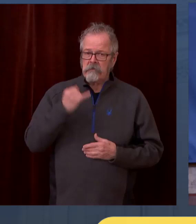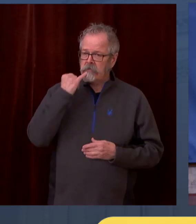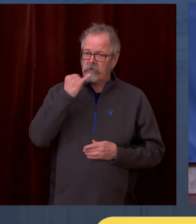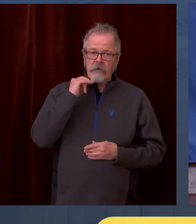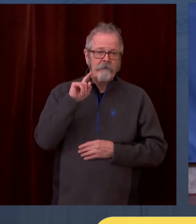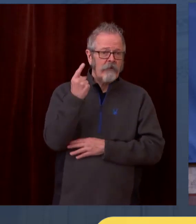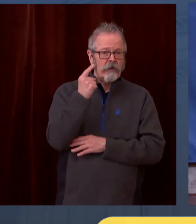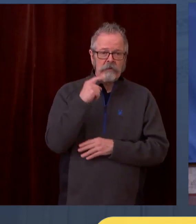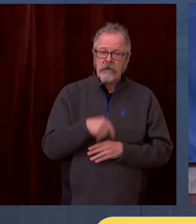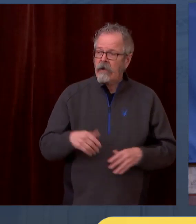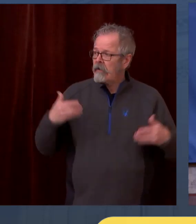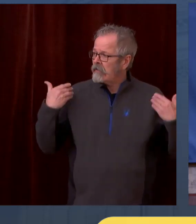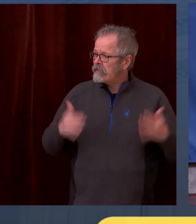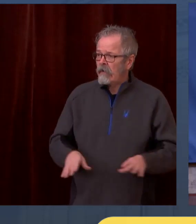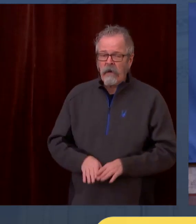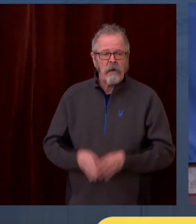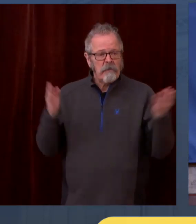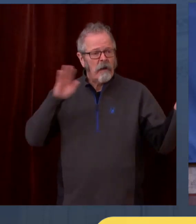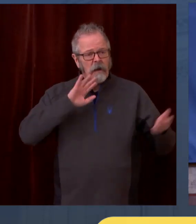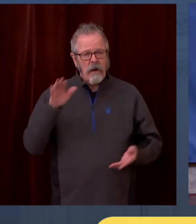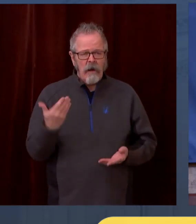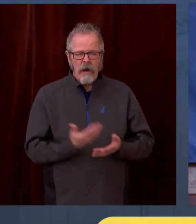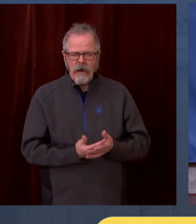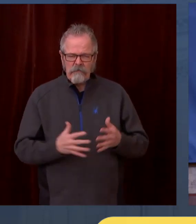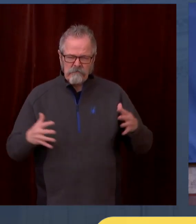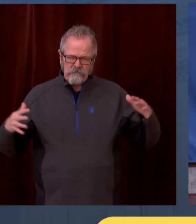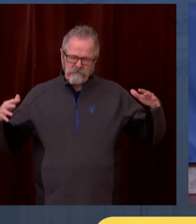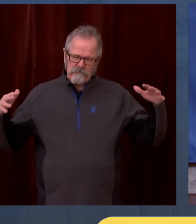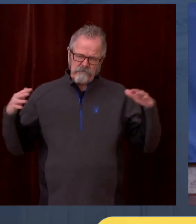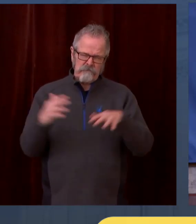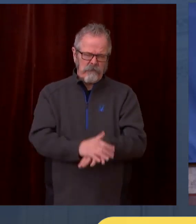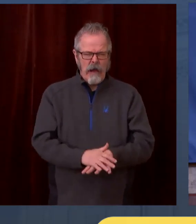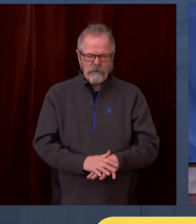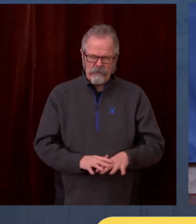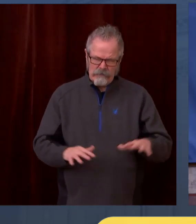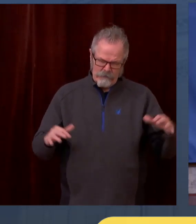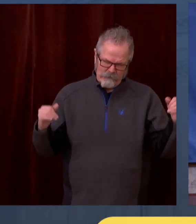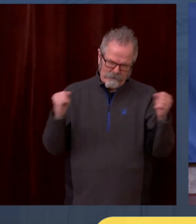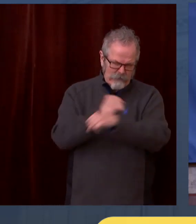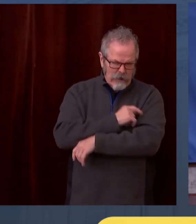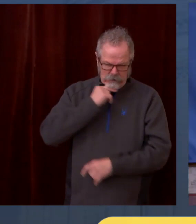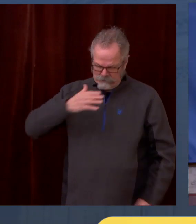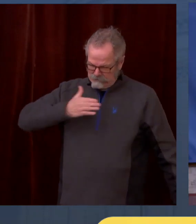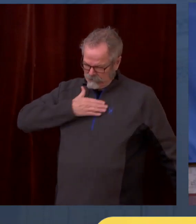make sense to save lives and have a rational distribution system.